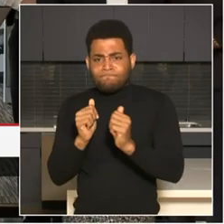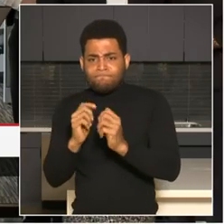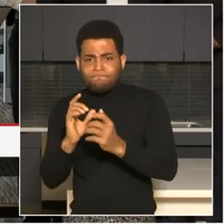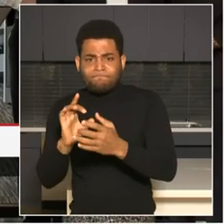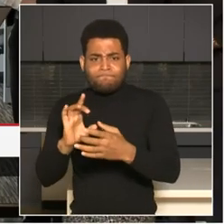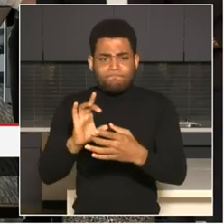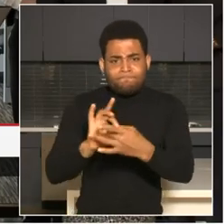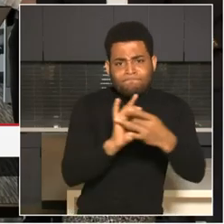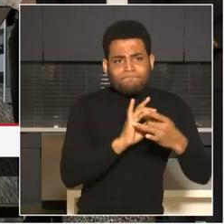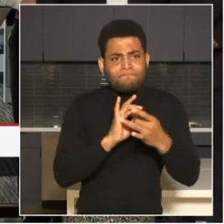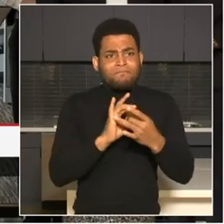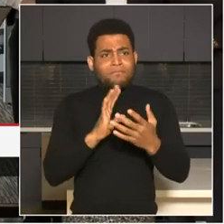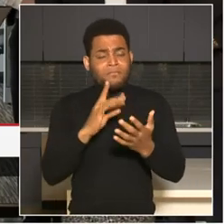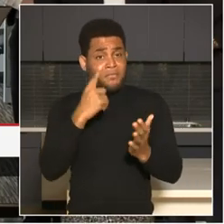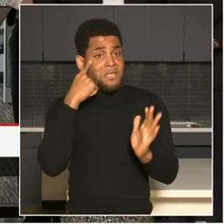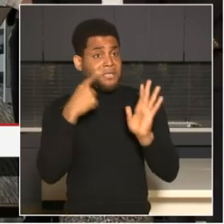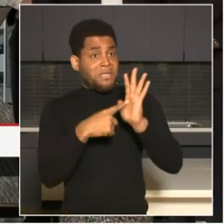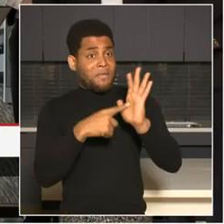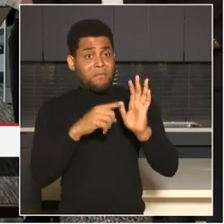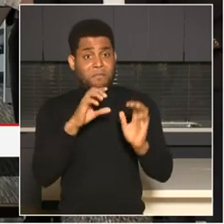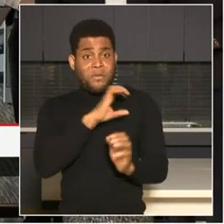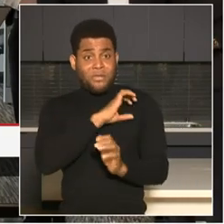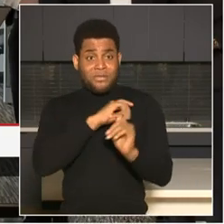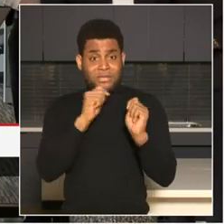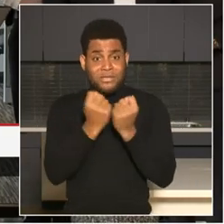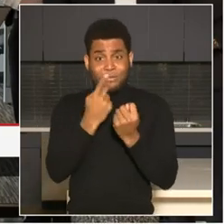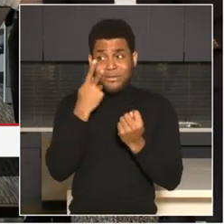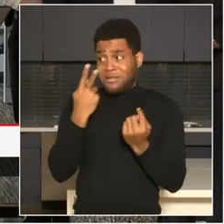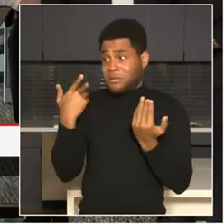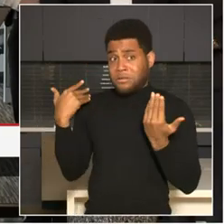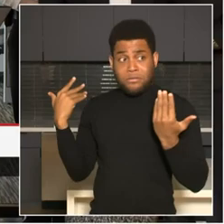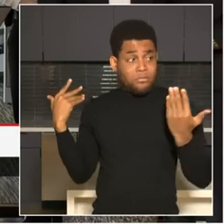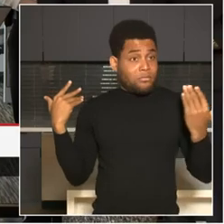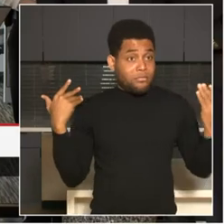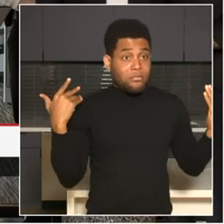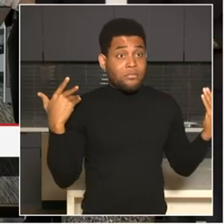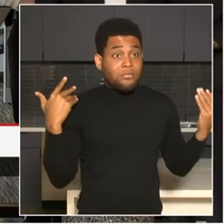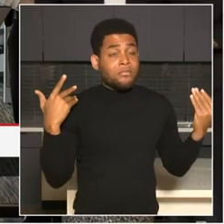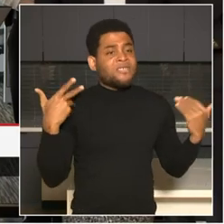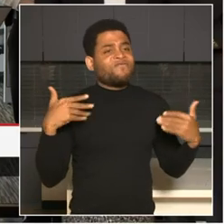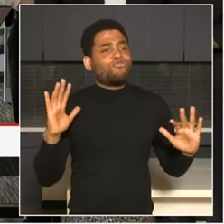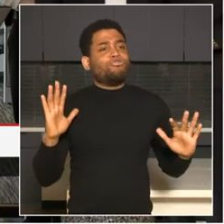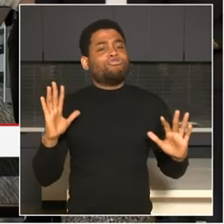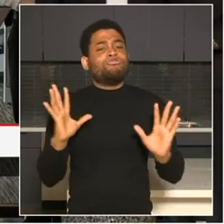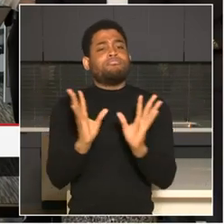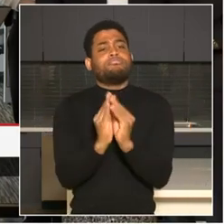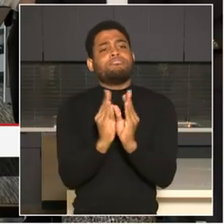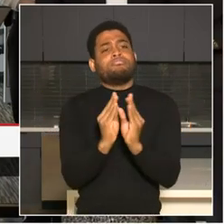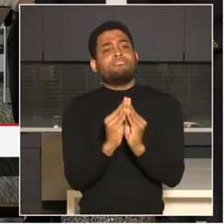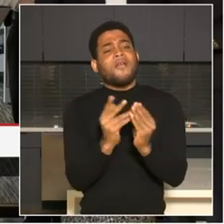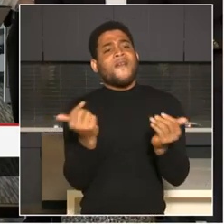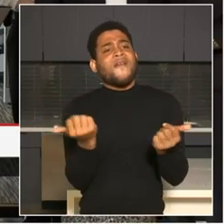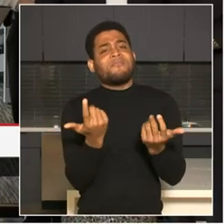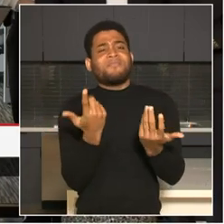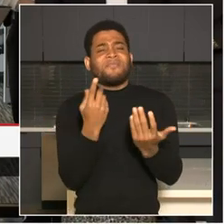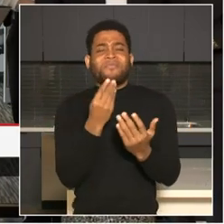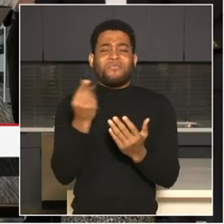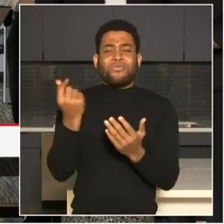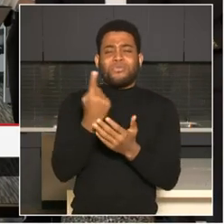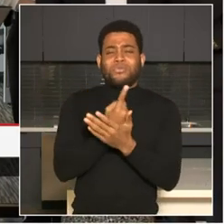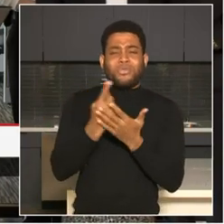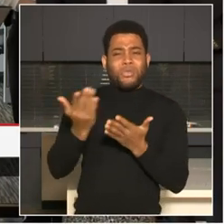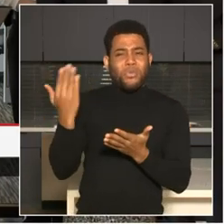I met with a few weeks ago to discuss this concept of the real-time crime center.